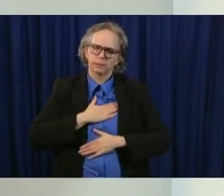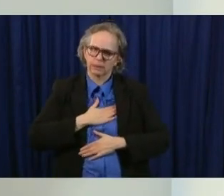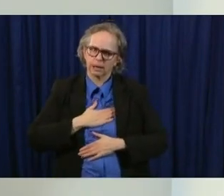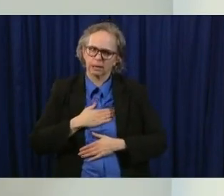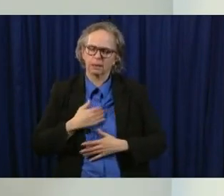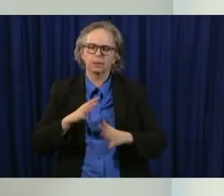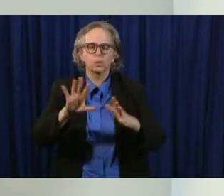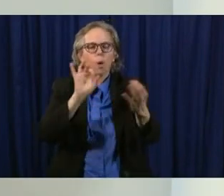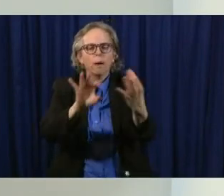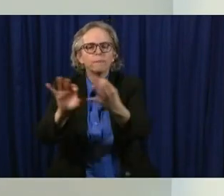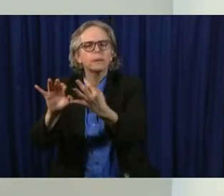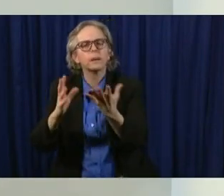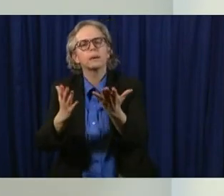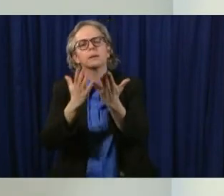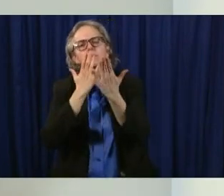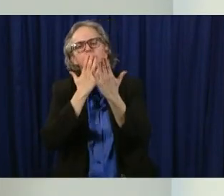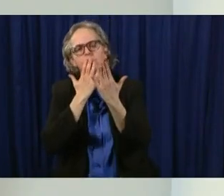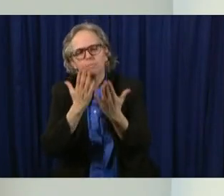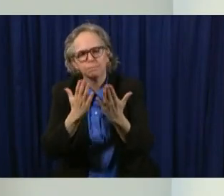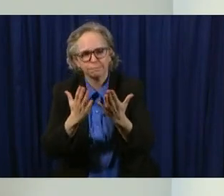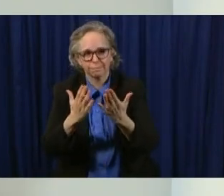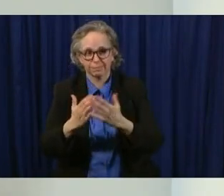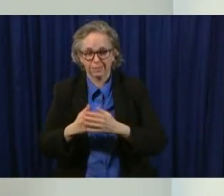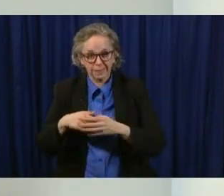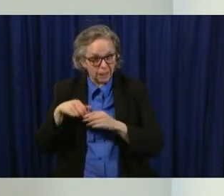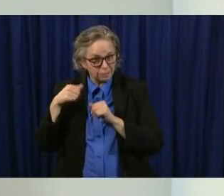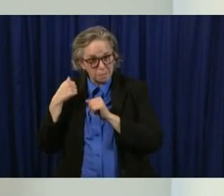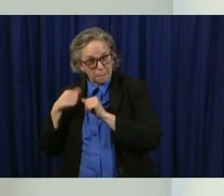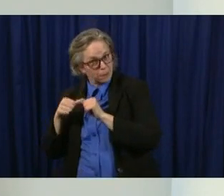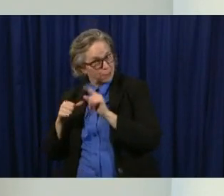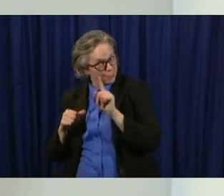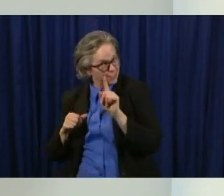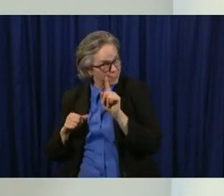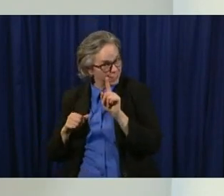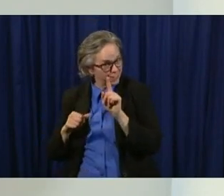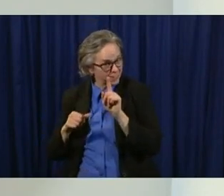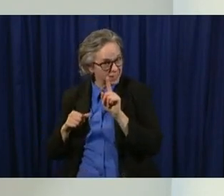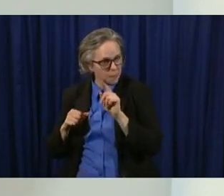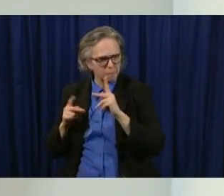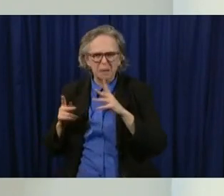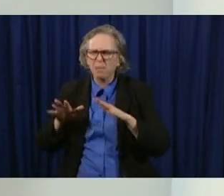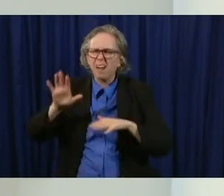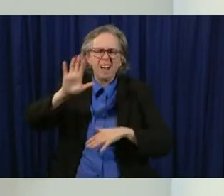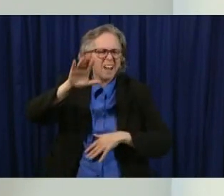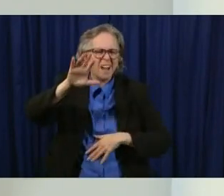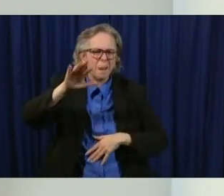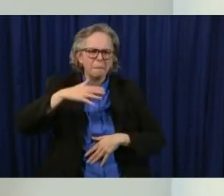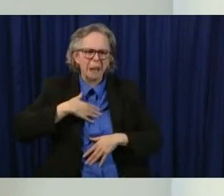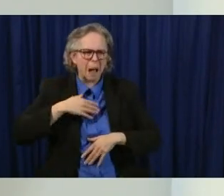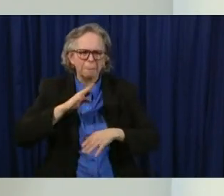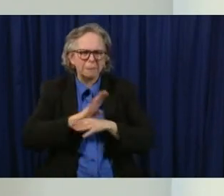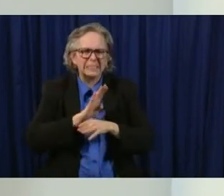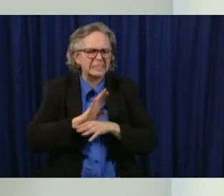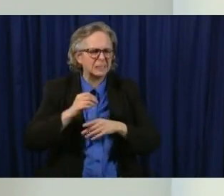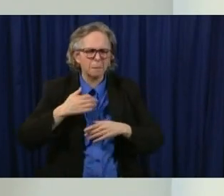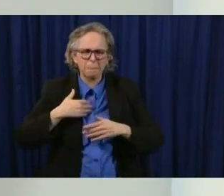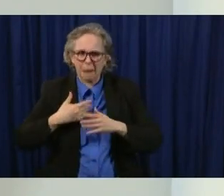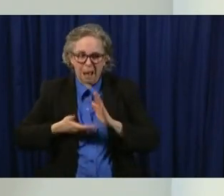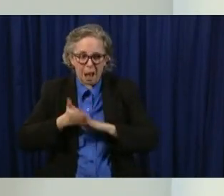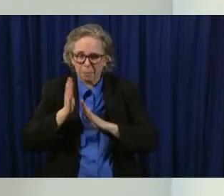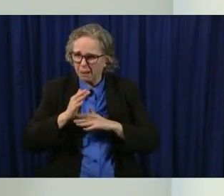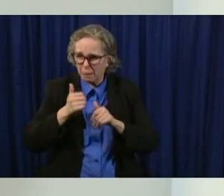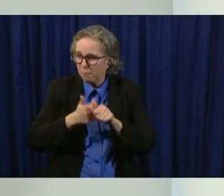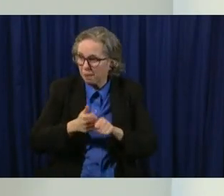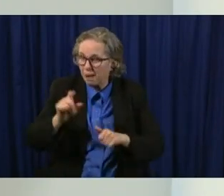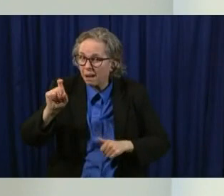this i get because i get a lot of these questions from folks well does my business does my operation comply with the new rules okay